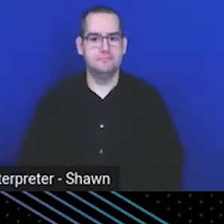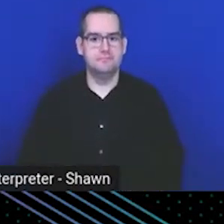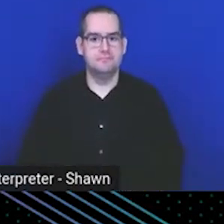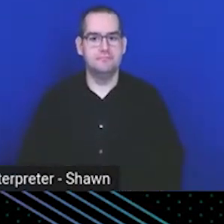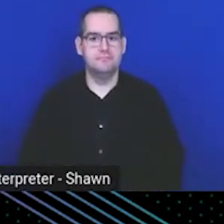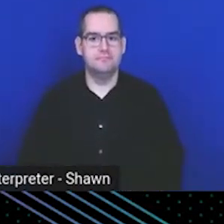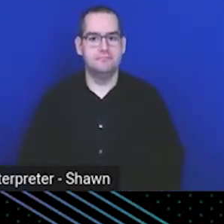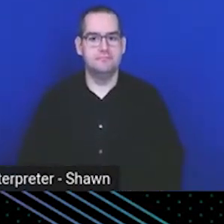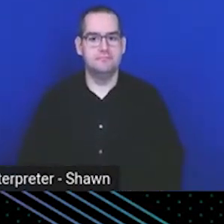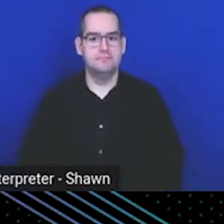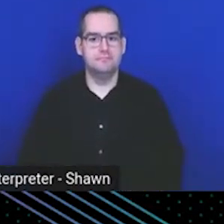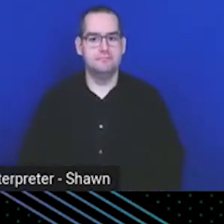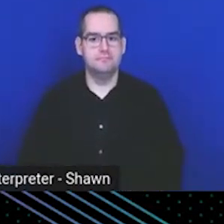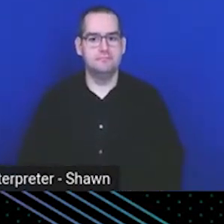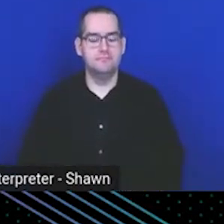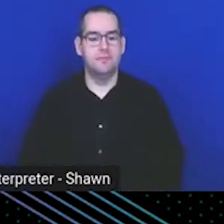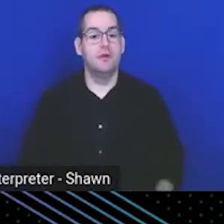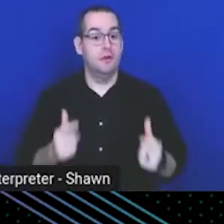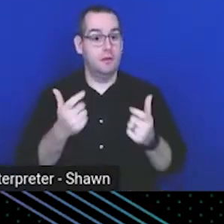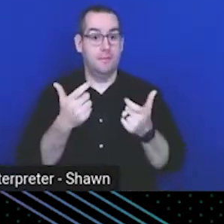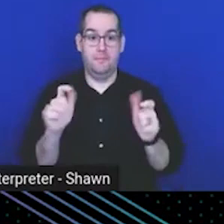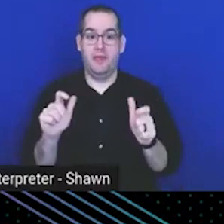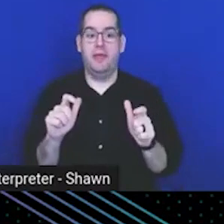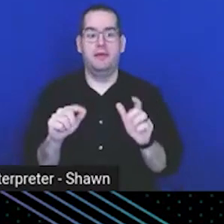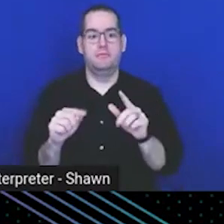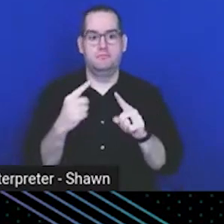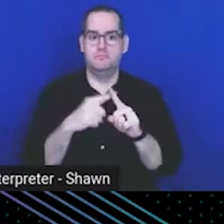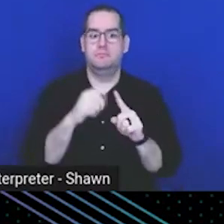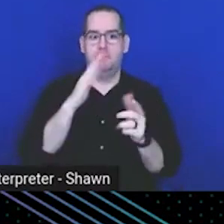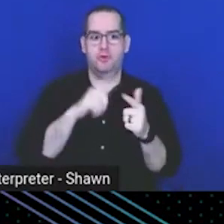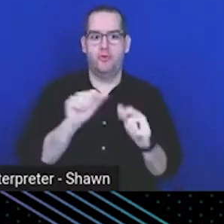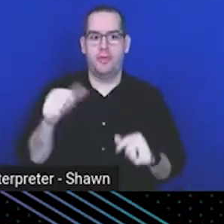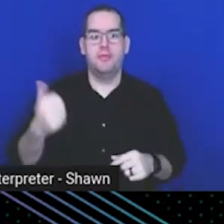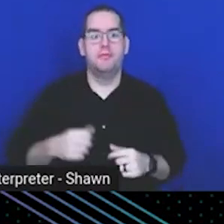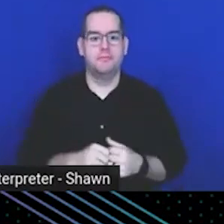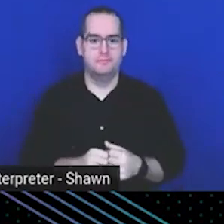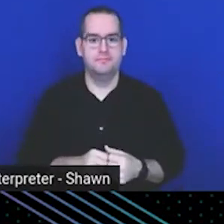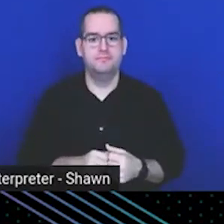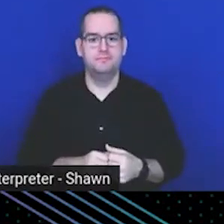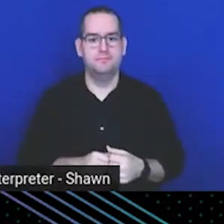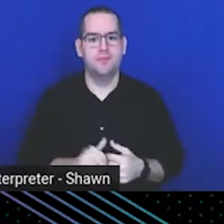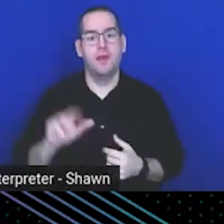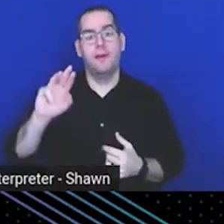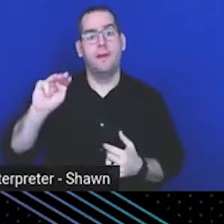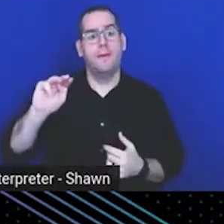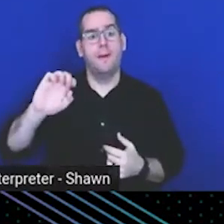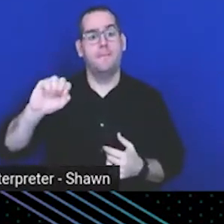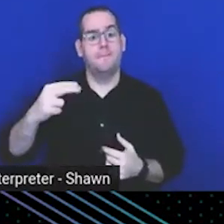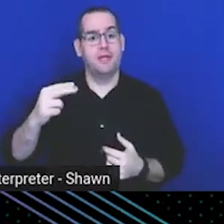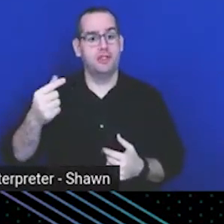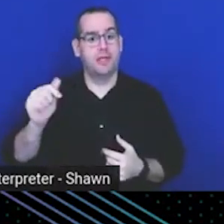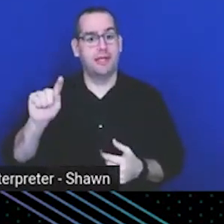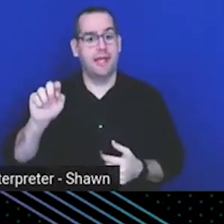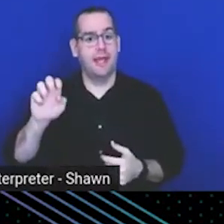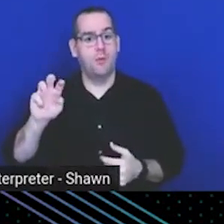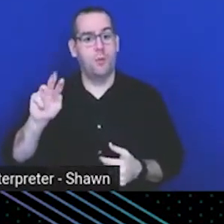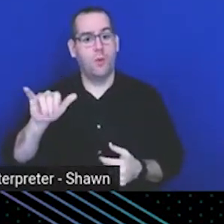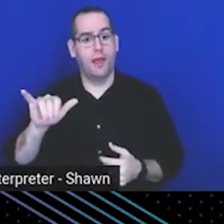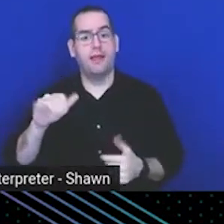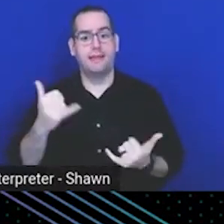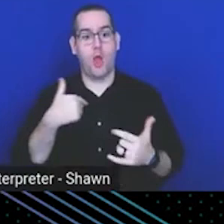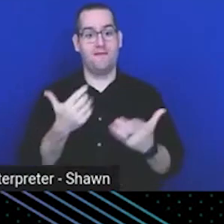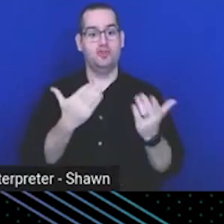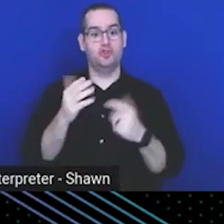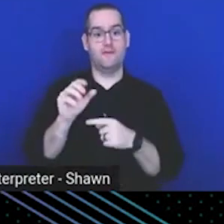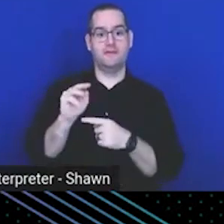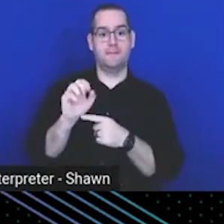A huge advantage over some of the other options that are out there. Then if we go back and think about the mesh gateway, well, all of a sudden now I have a service mesh that's spanning